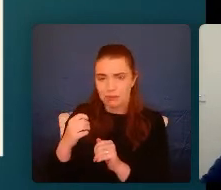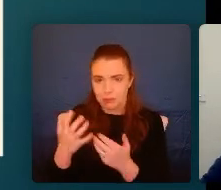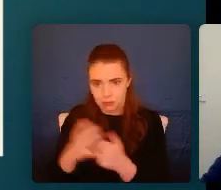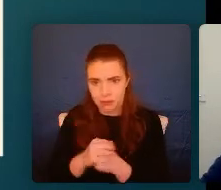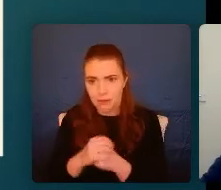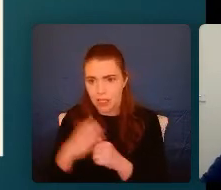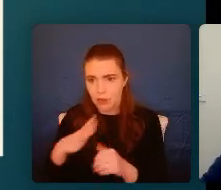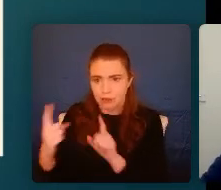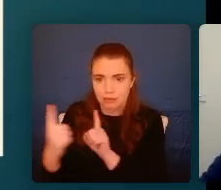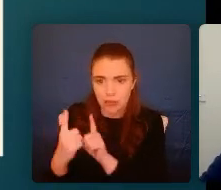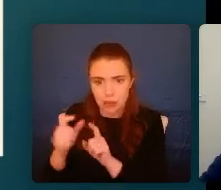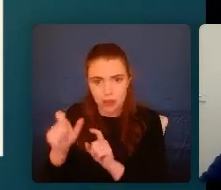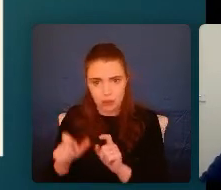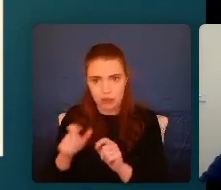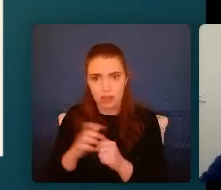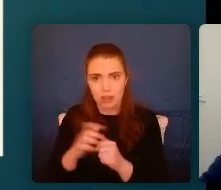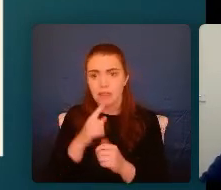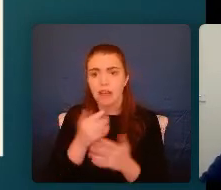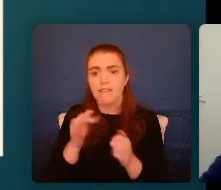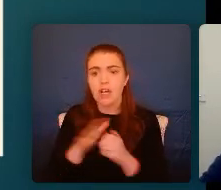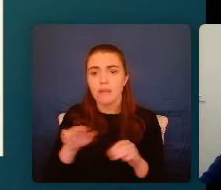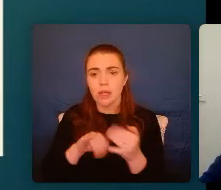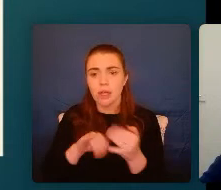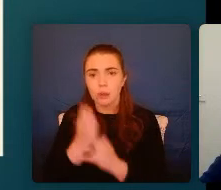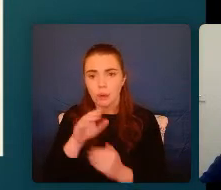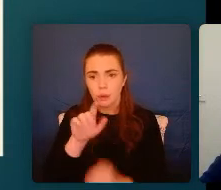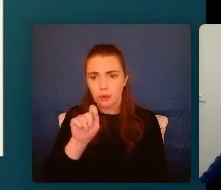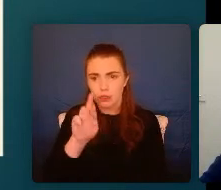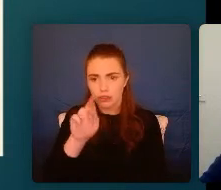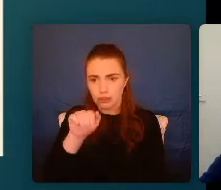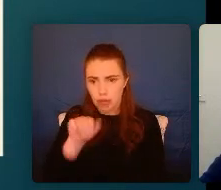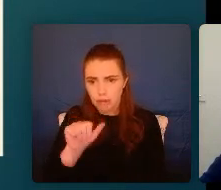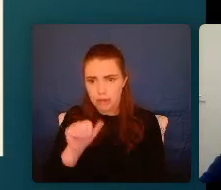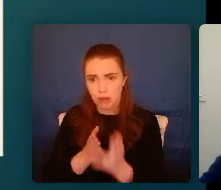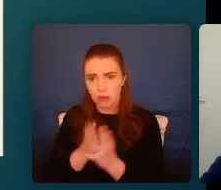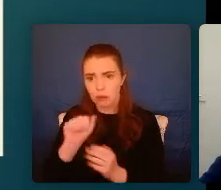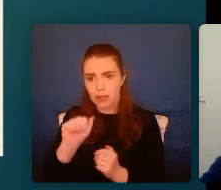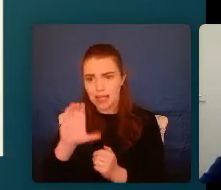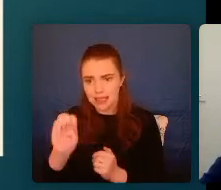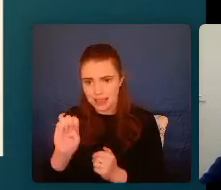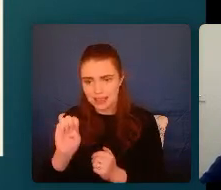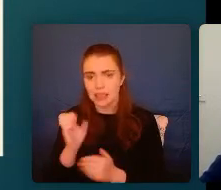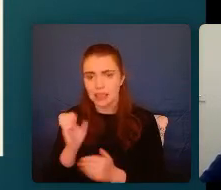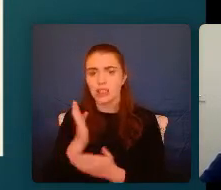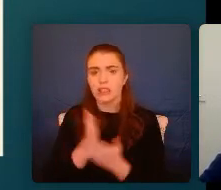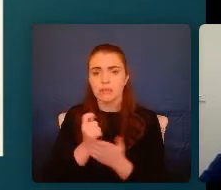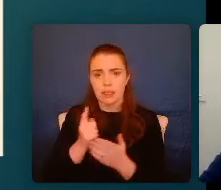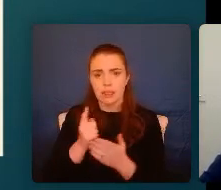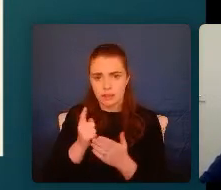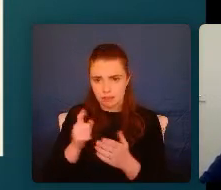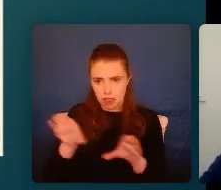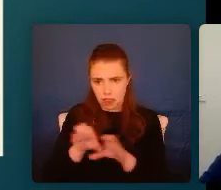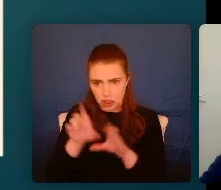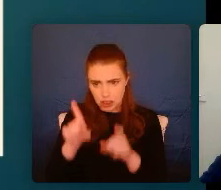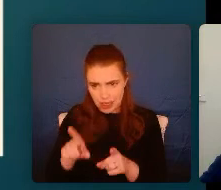nature of ACEs and trauma can be where that person feels that they're shutting down a little bit. They're going into like on your iPhone is